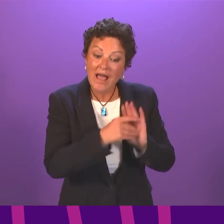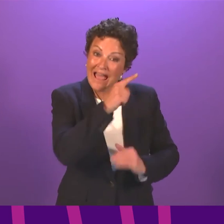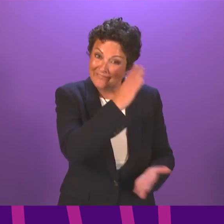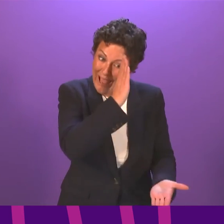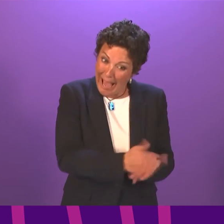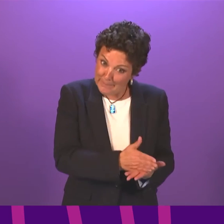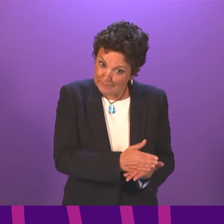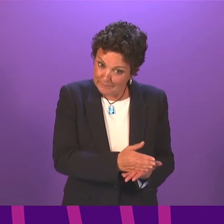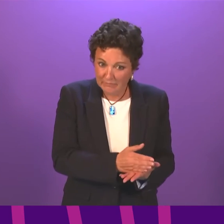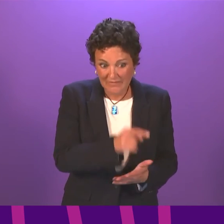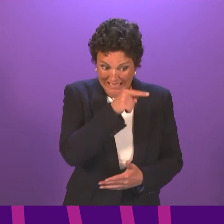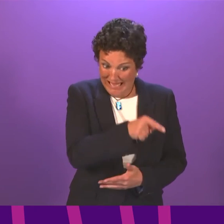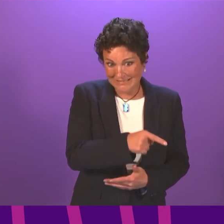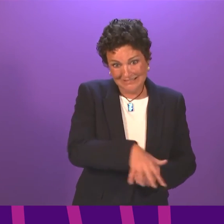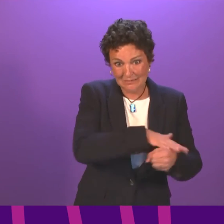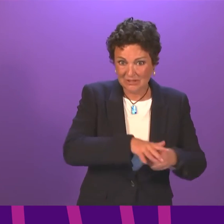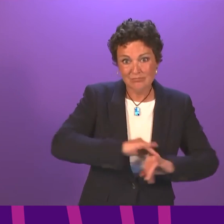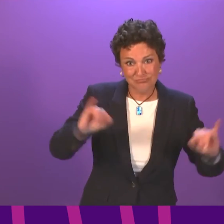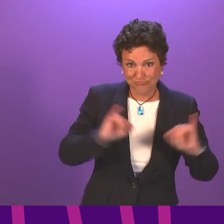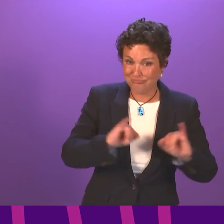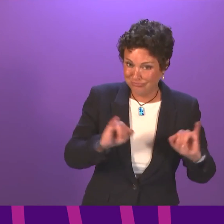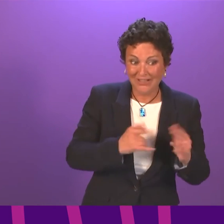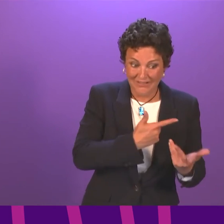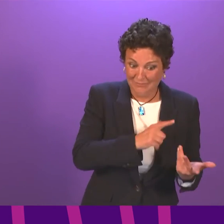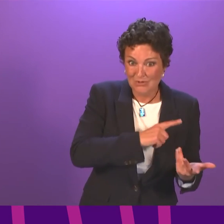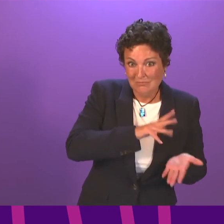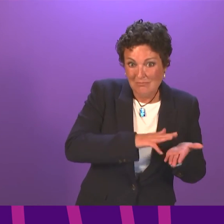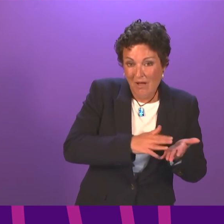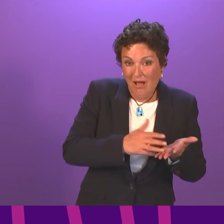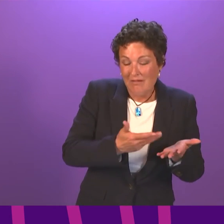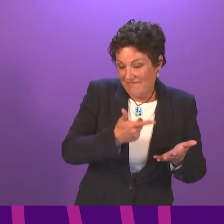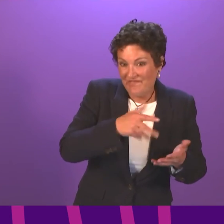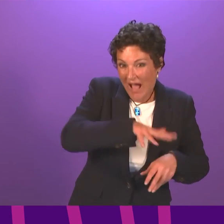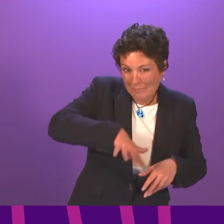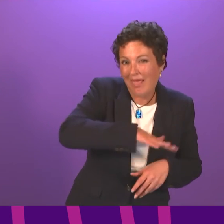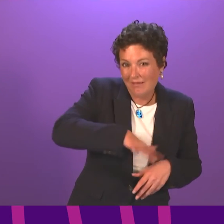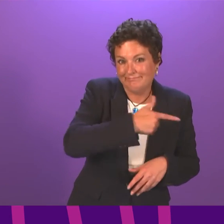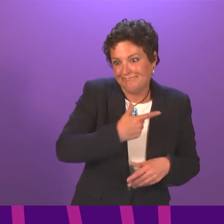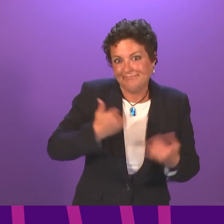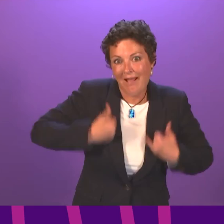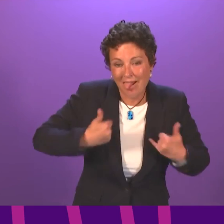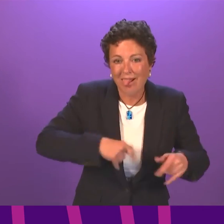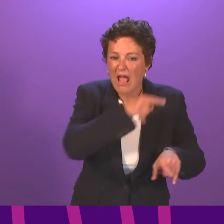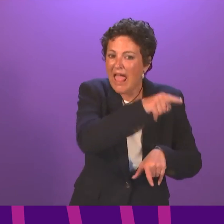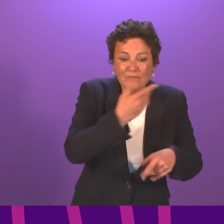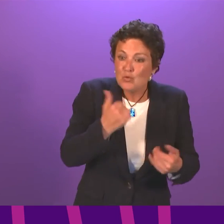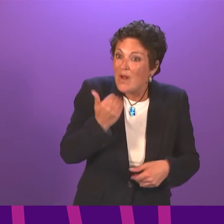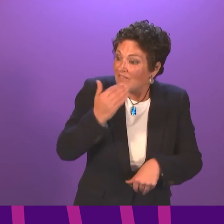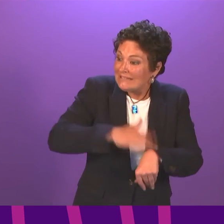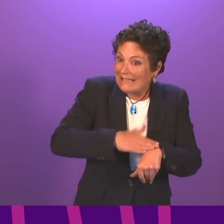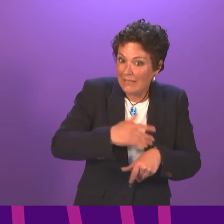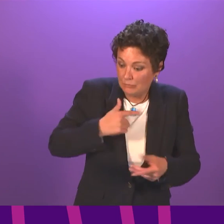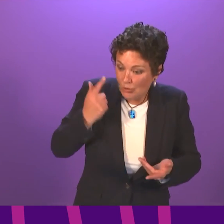because of the understandable circumstances, the evidence of attainment has not been able to be provided within the timescale.